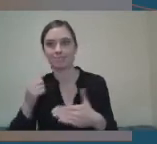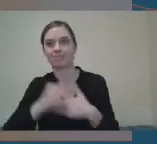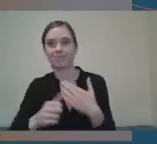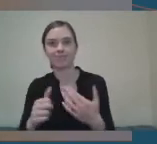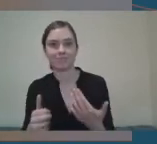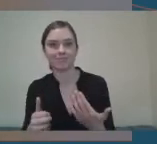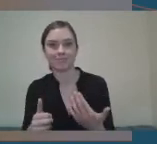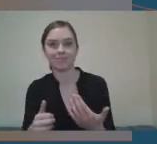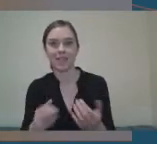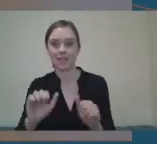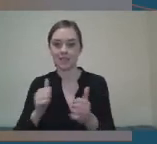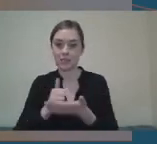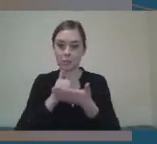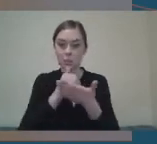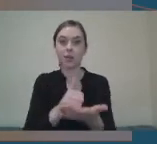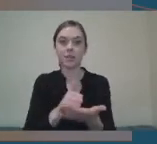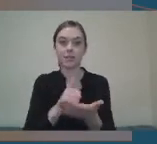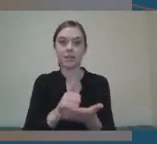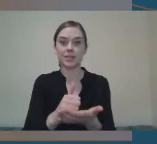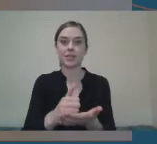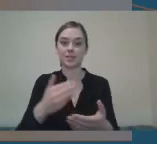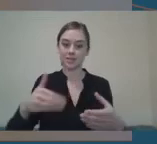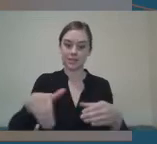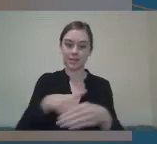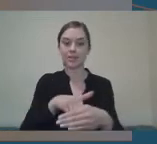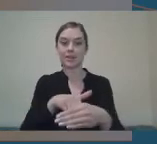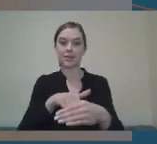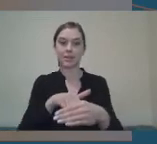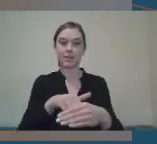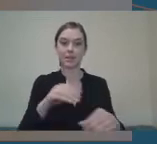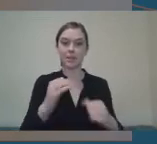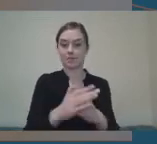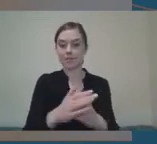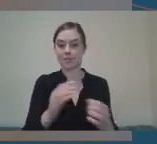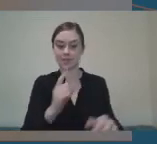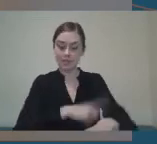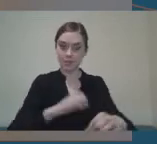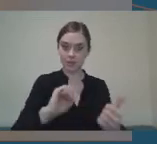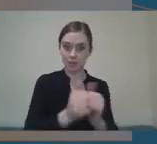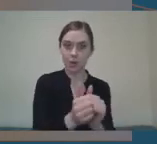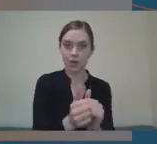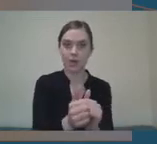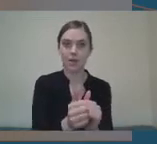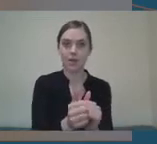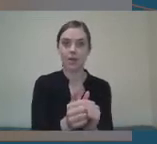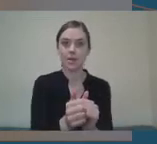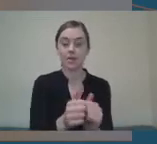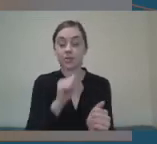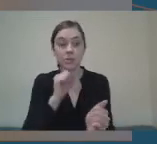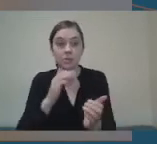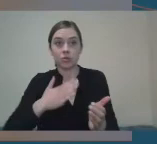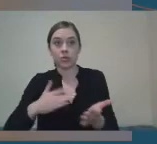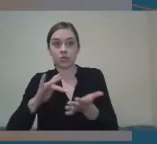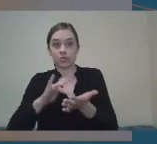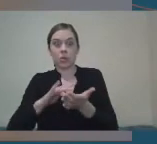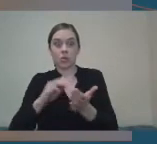significantly the disability sport and participation in disability sport and physical activity through, not just our core programmes,